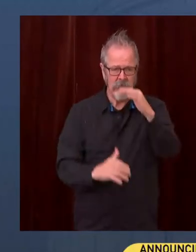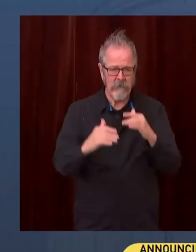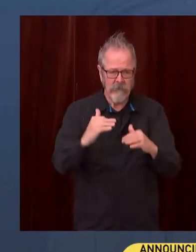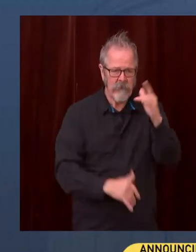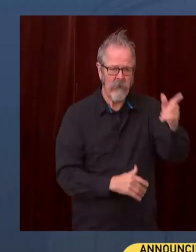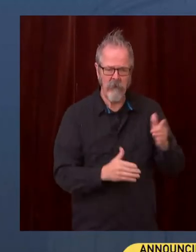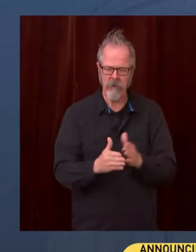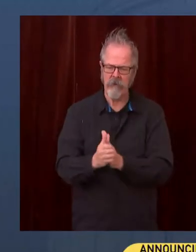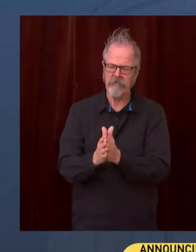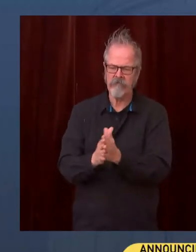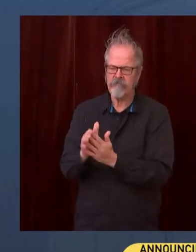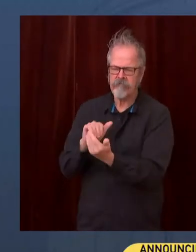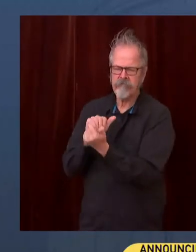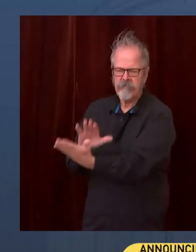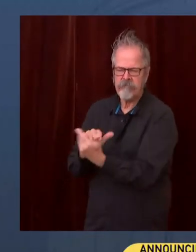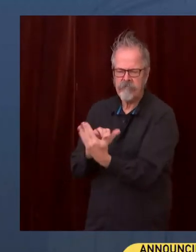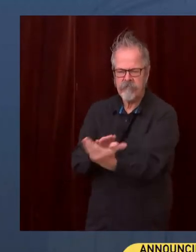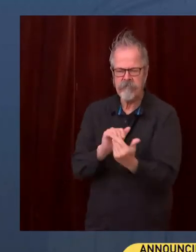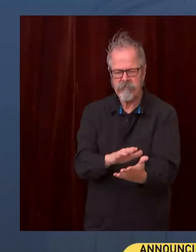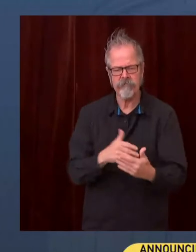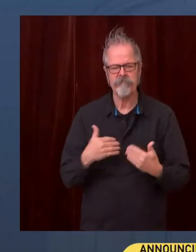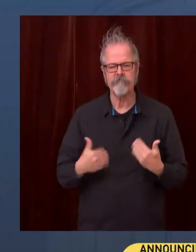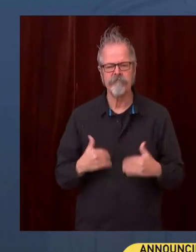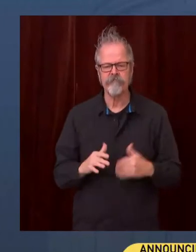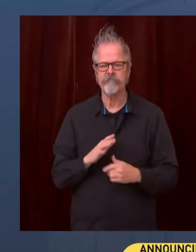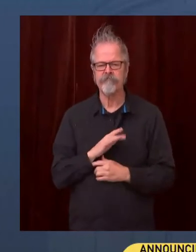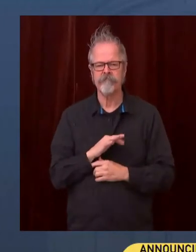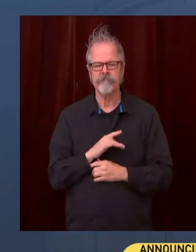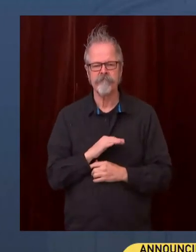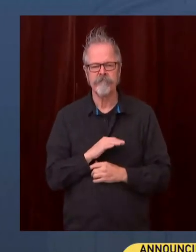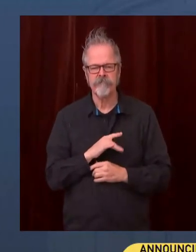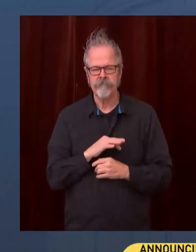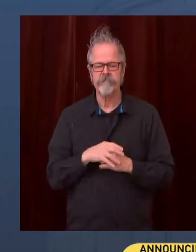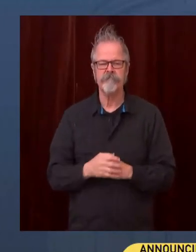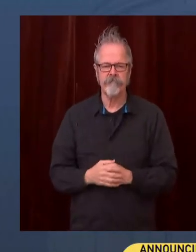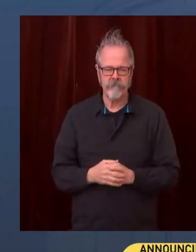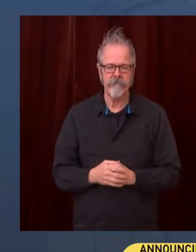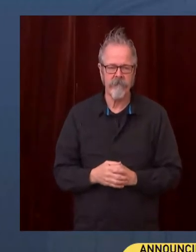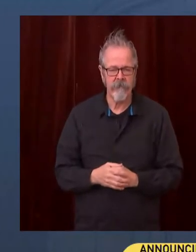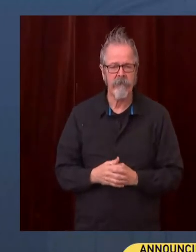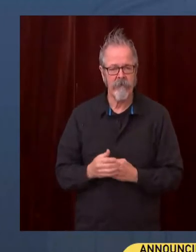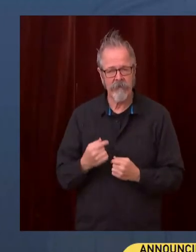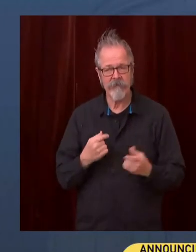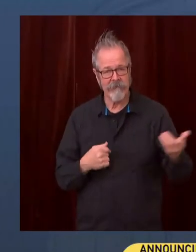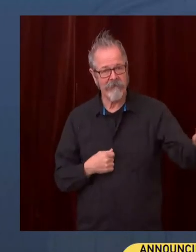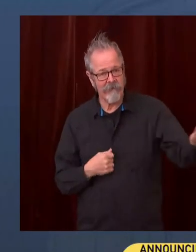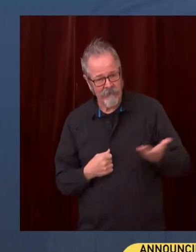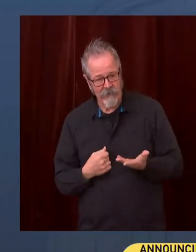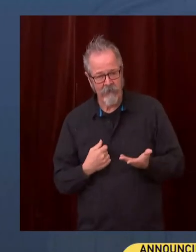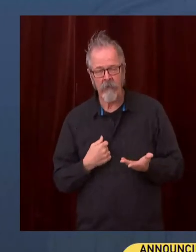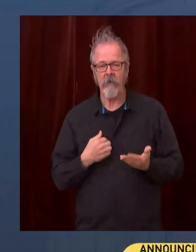Shaw and hope that he will make some comments today. Thank you, Dr. Shaw.